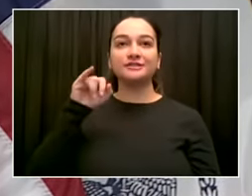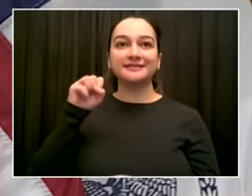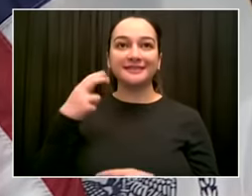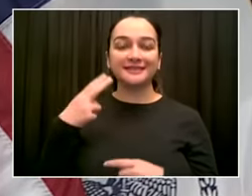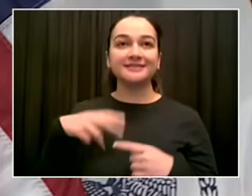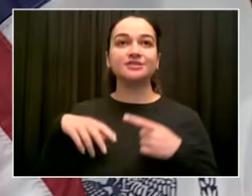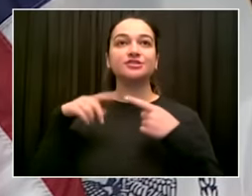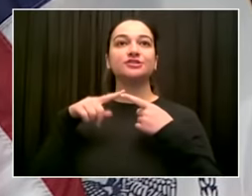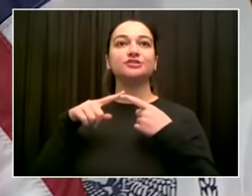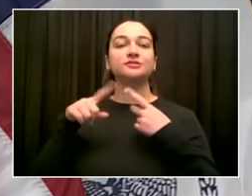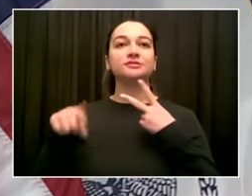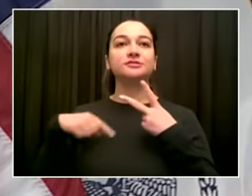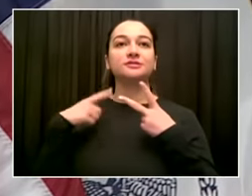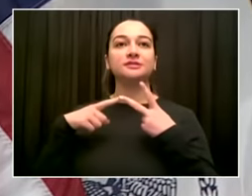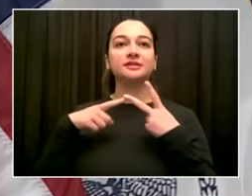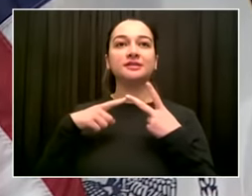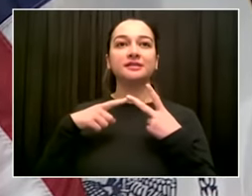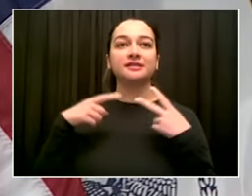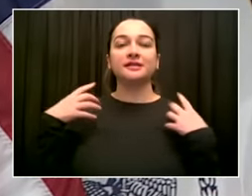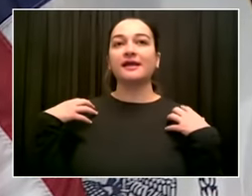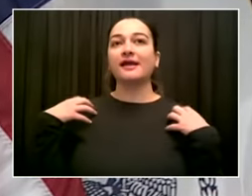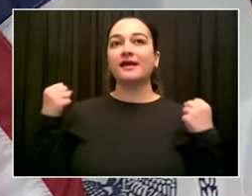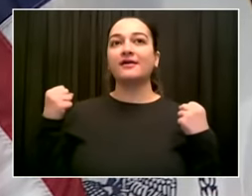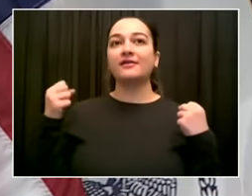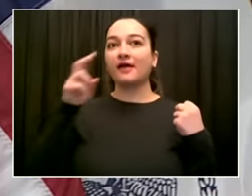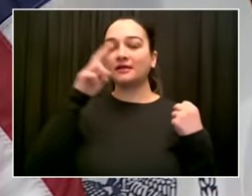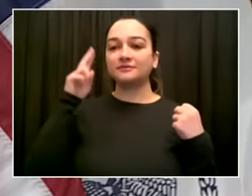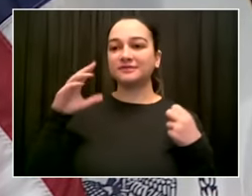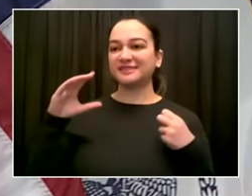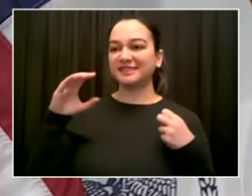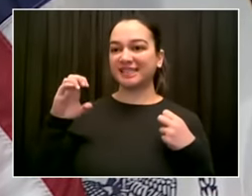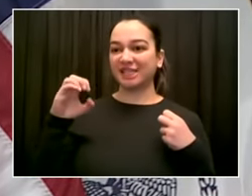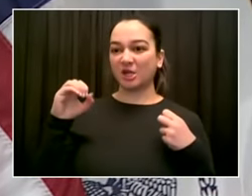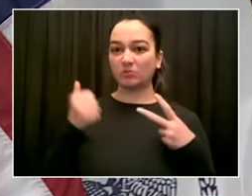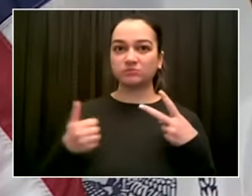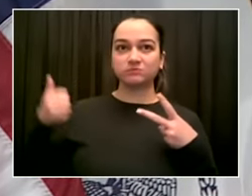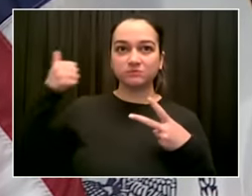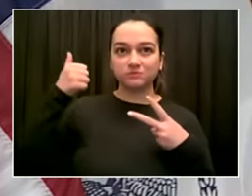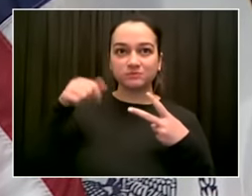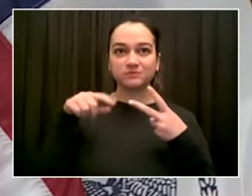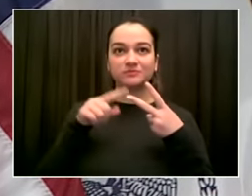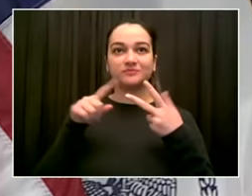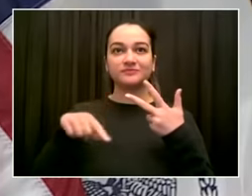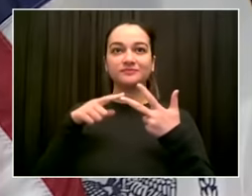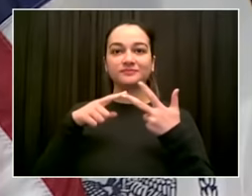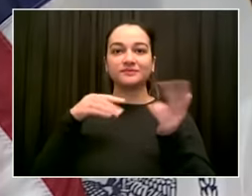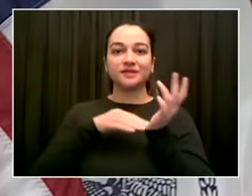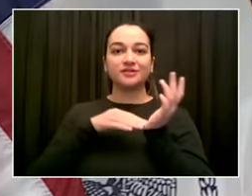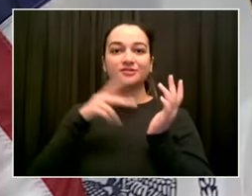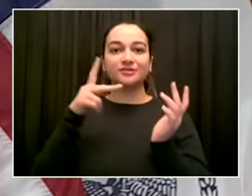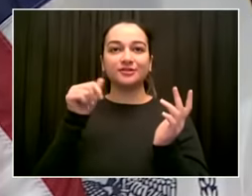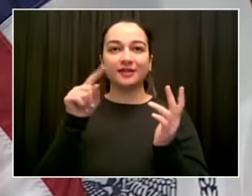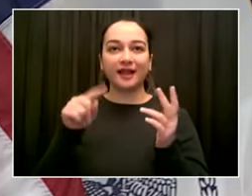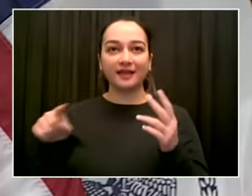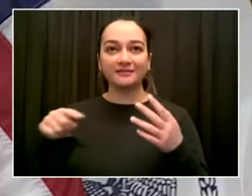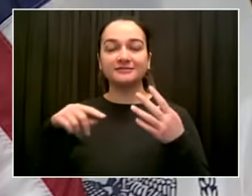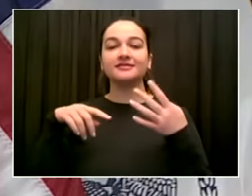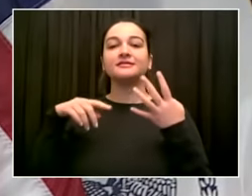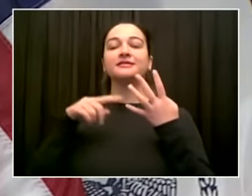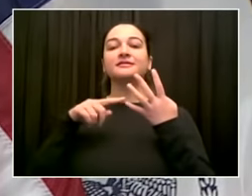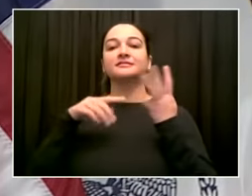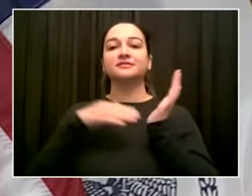Health and Hospital CEO Dr. Mitchell Katz, and Senior Advisor Dr. Jay Varma. With that, we'll go to Juan from New York One.